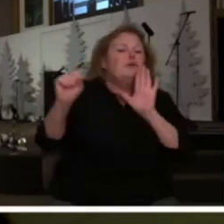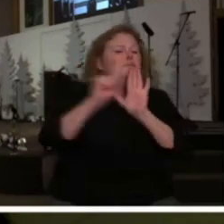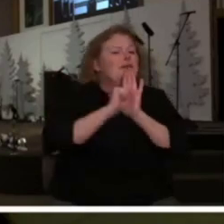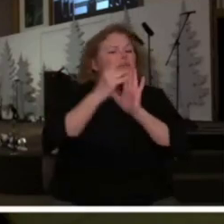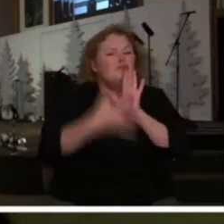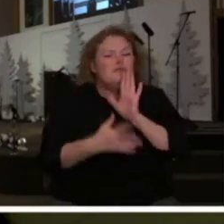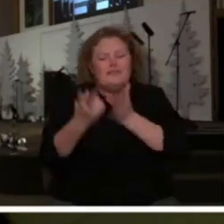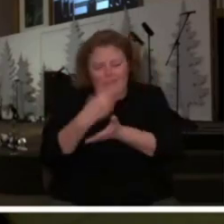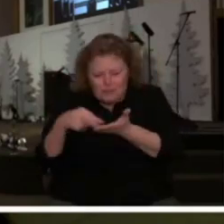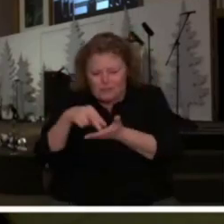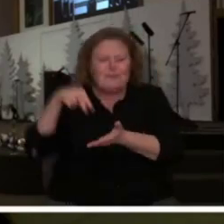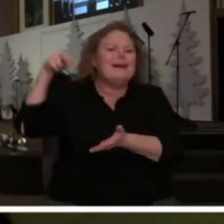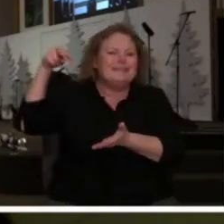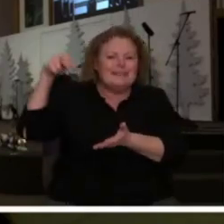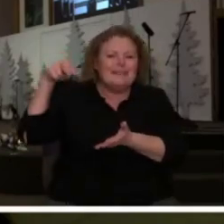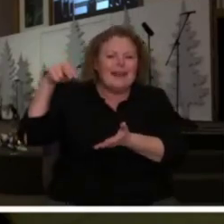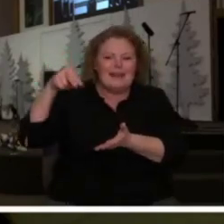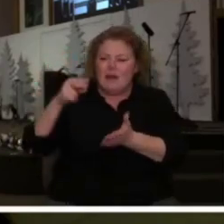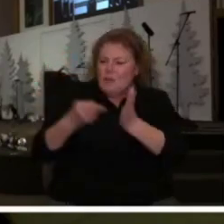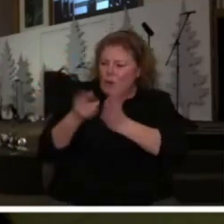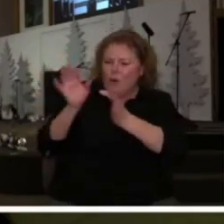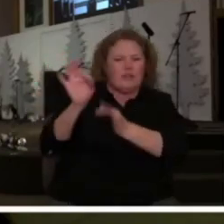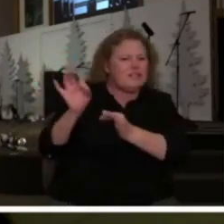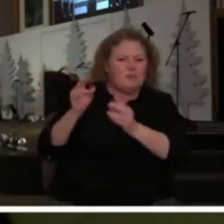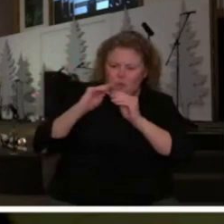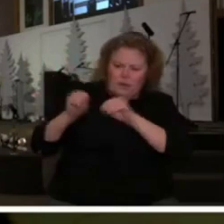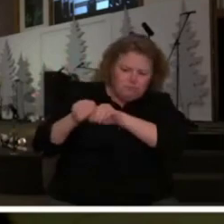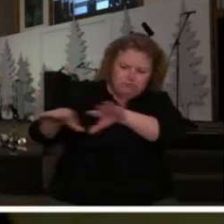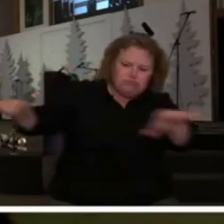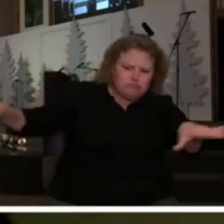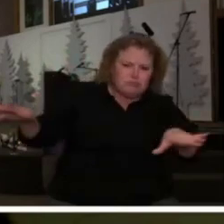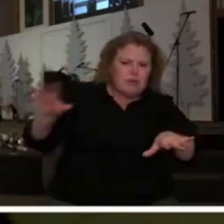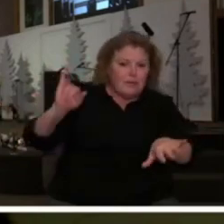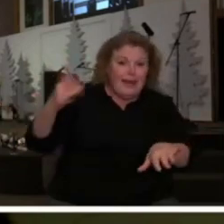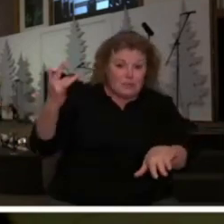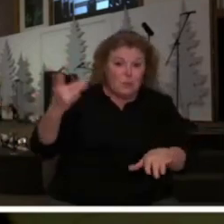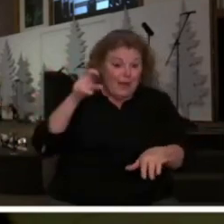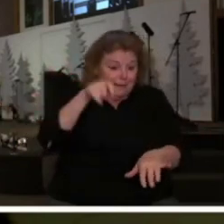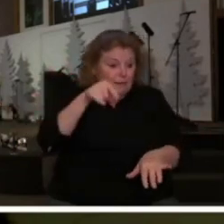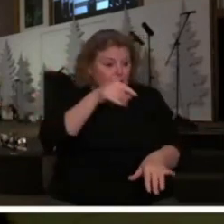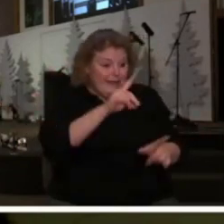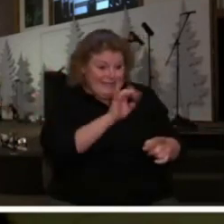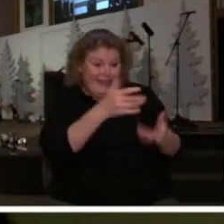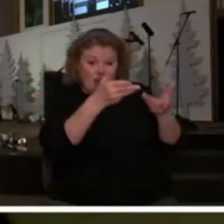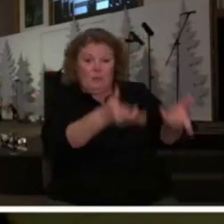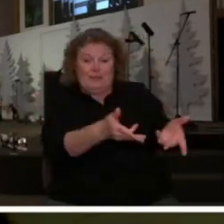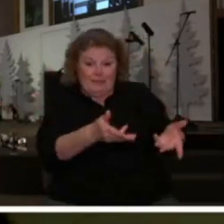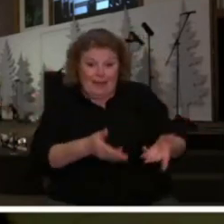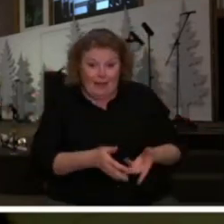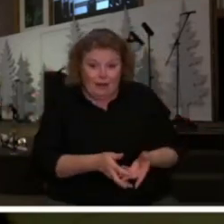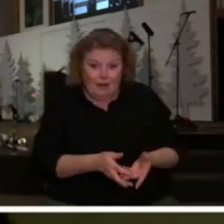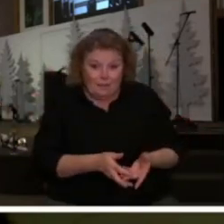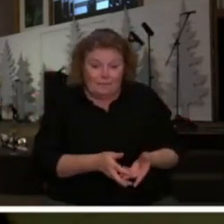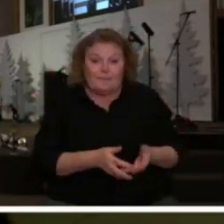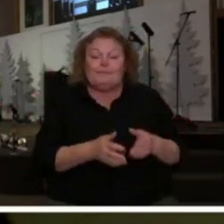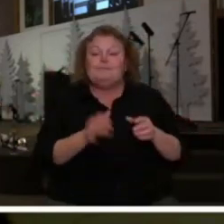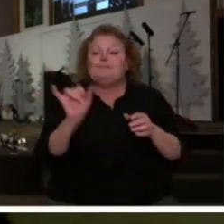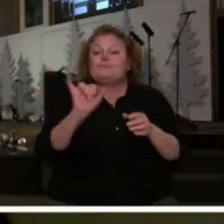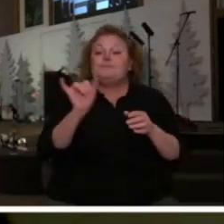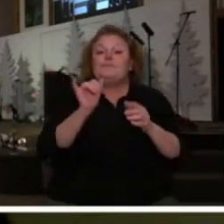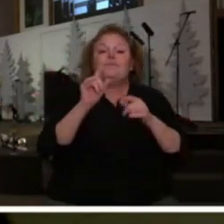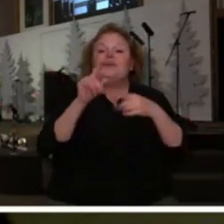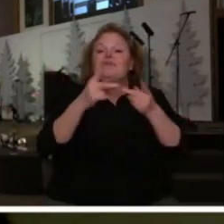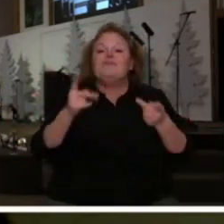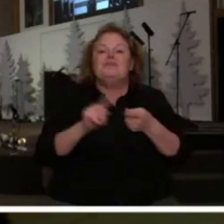would rise from the dead and and where the Holy Spirit would be outpoured on the day of Pentecost it's also the place where Jesus will return